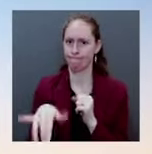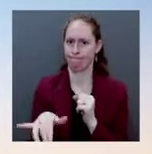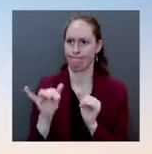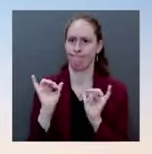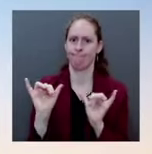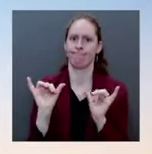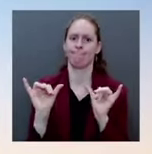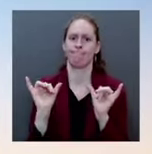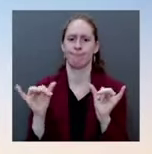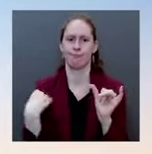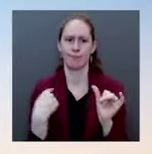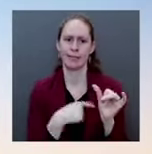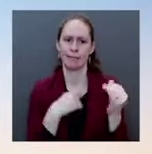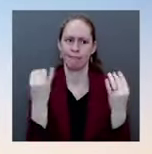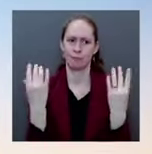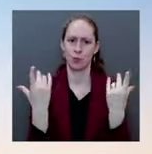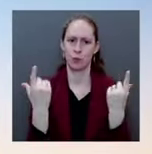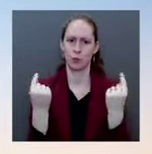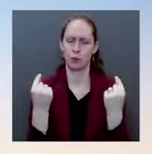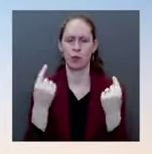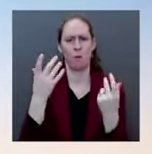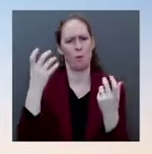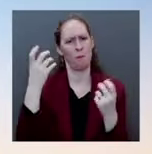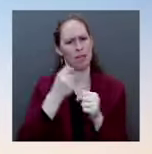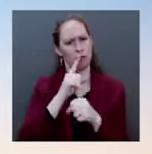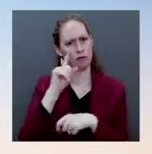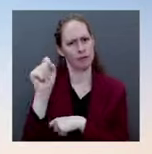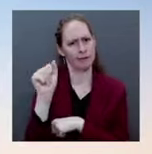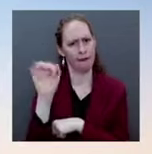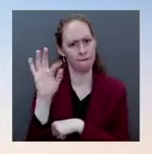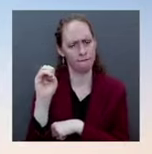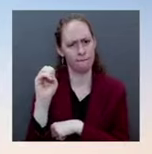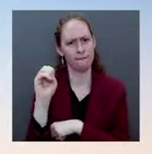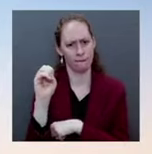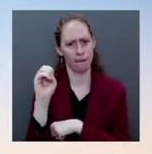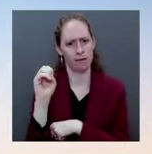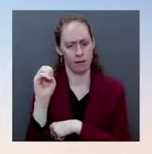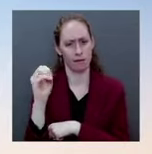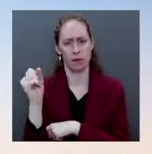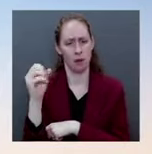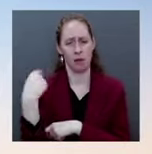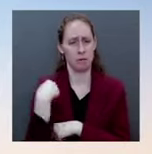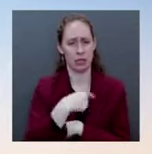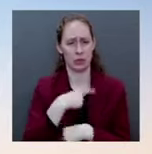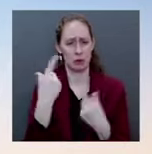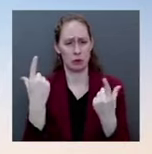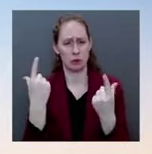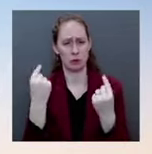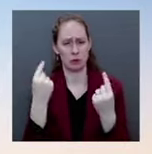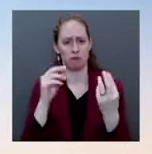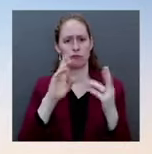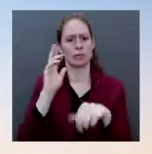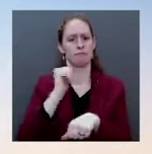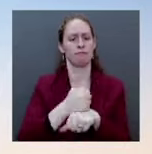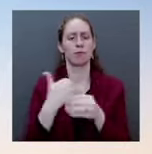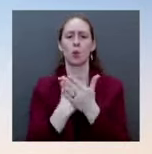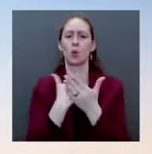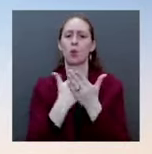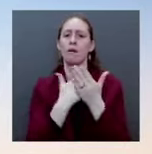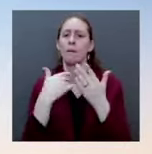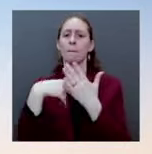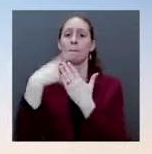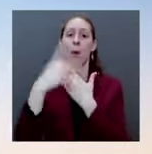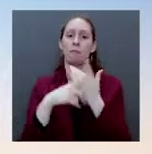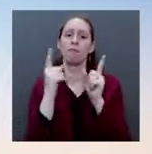Registered apprenticeships offers critical structural critical structure on this front, which includes ensuring that training programs are held to define standards and